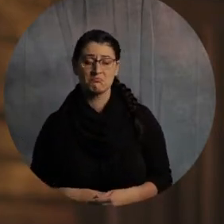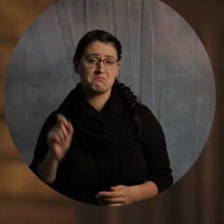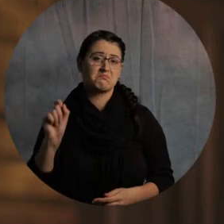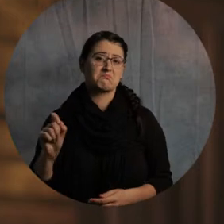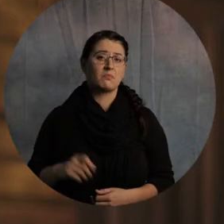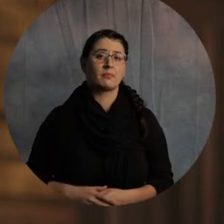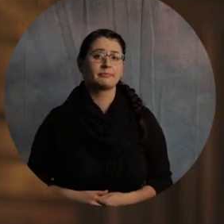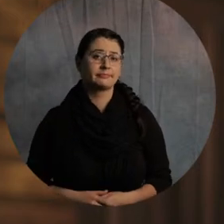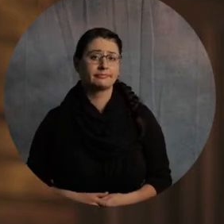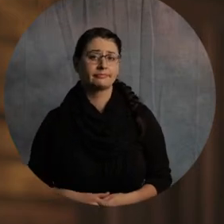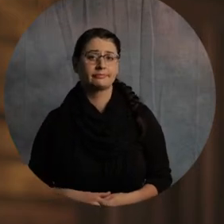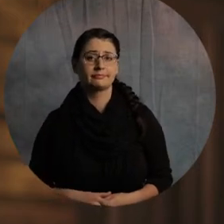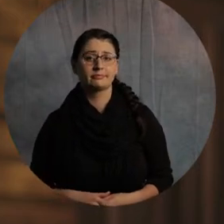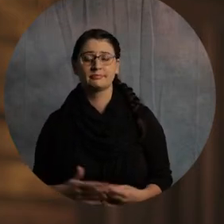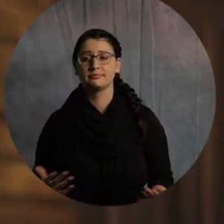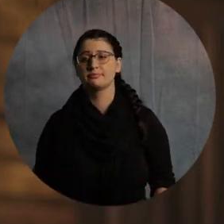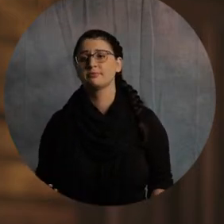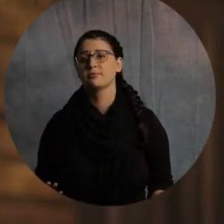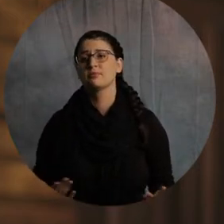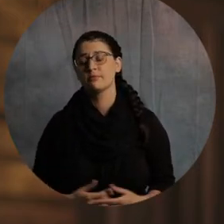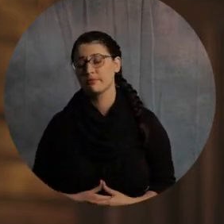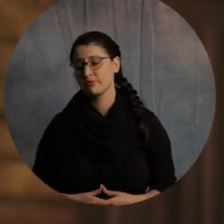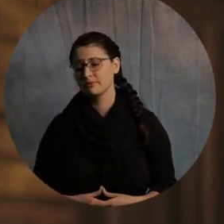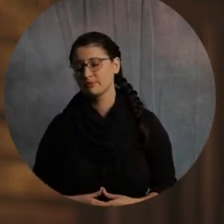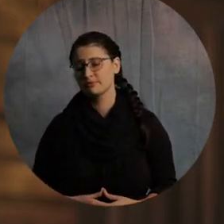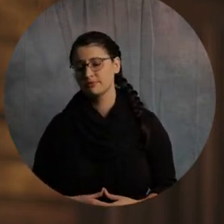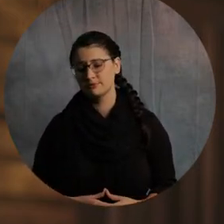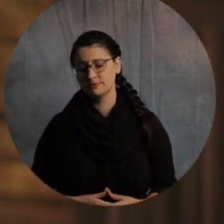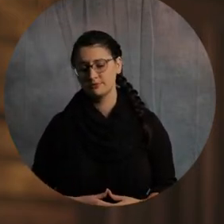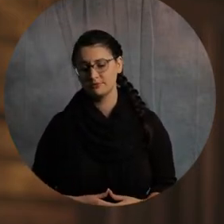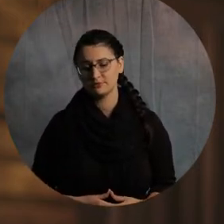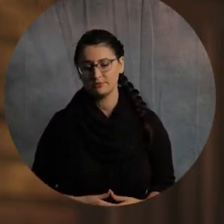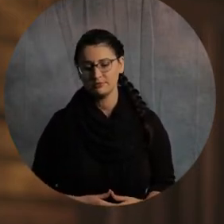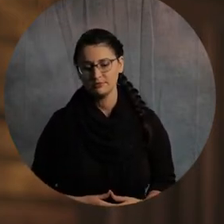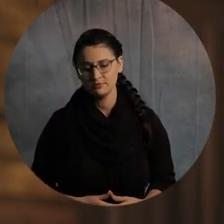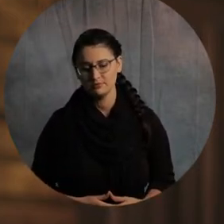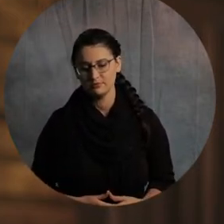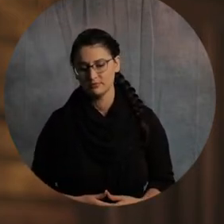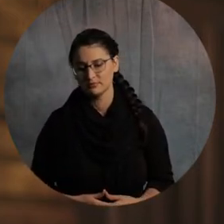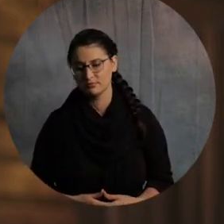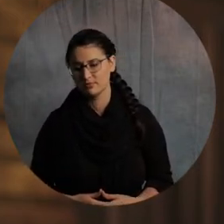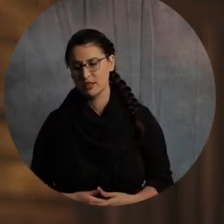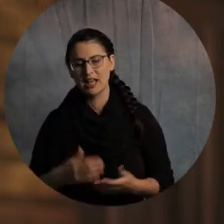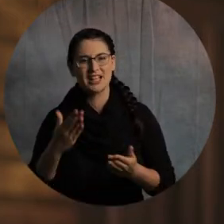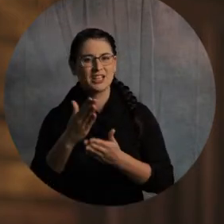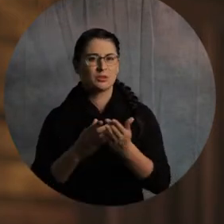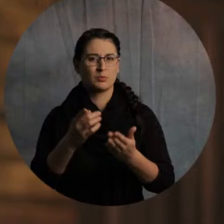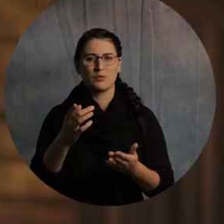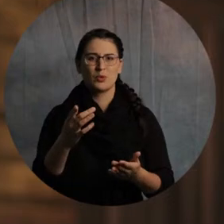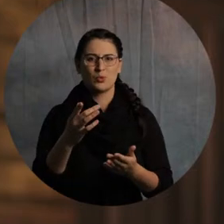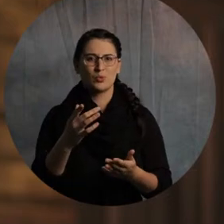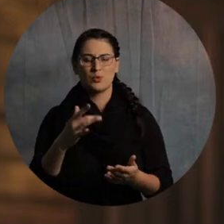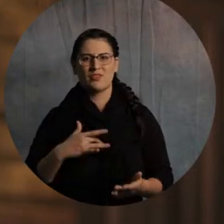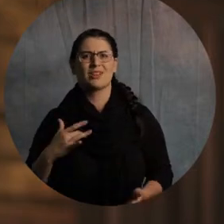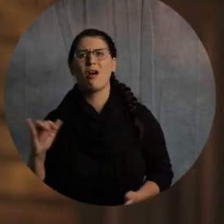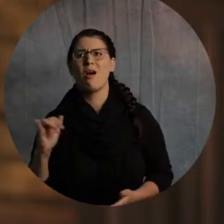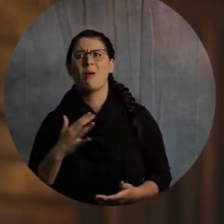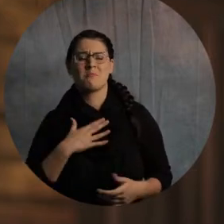I mean, some of you think that if you were not doing what you're doing, the world would literally come to an end.